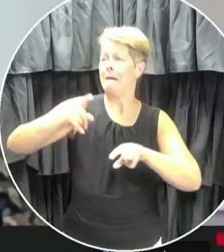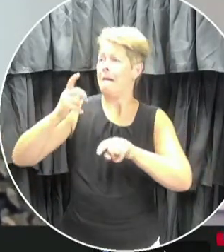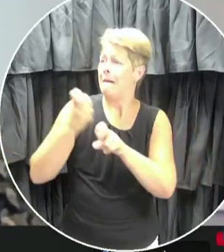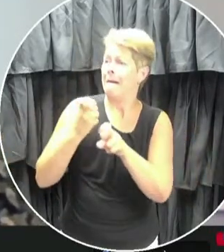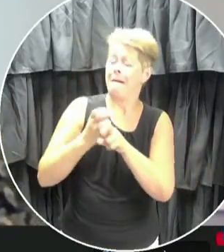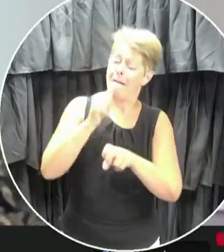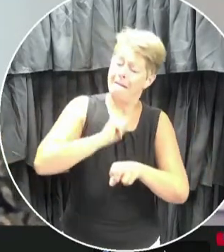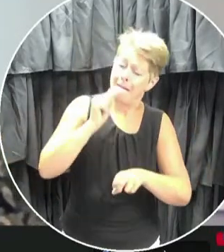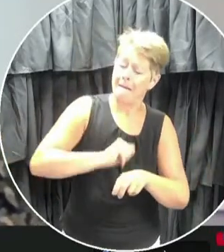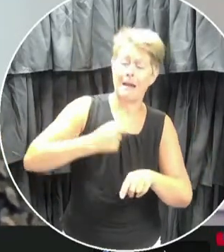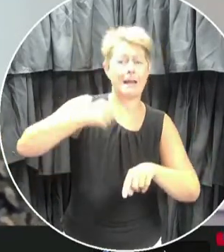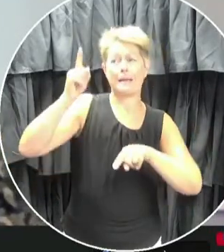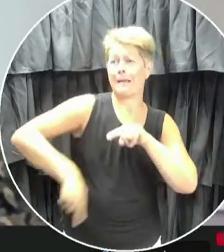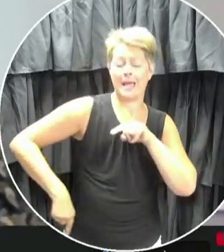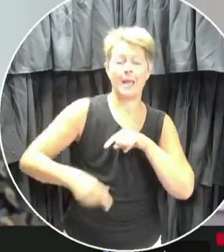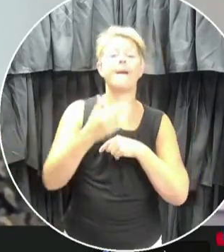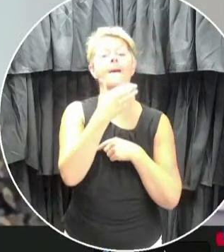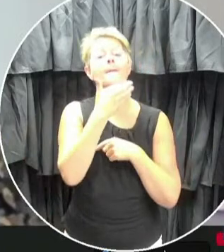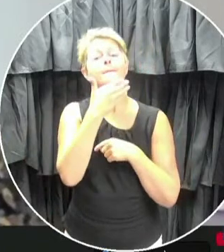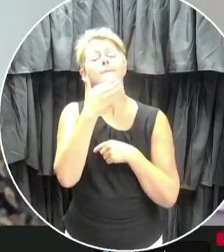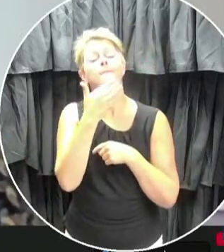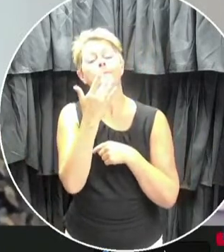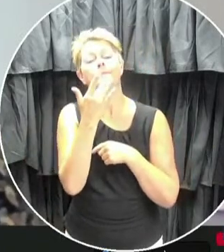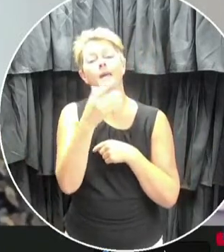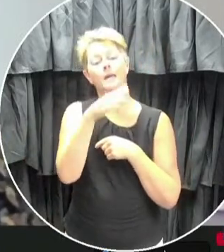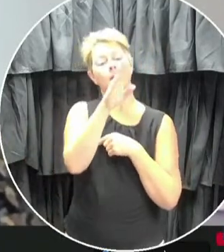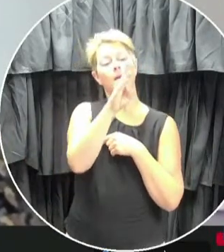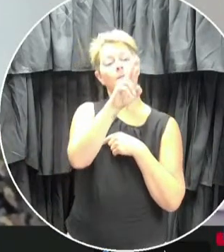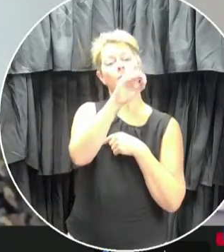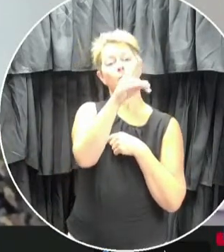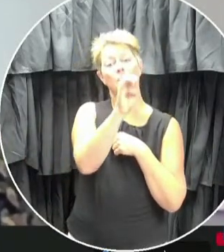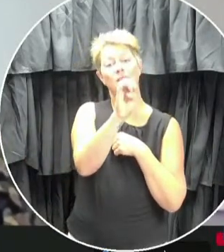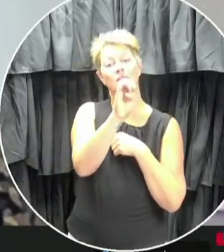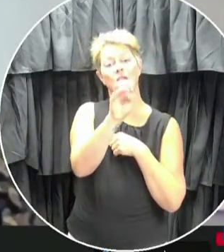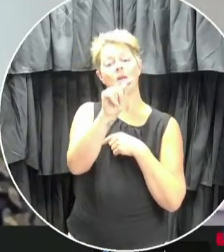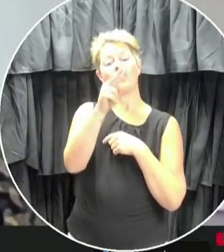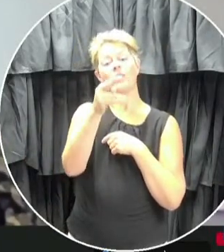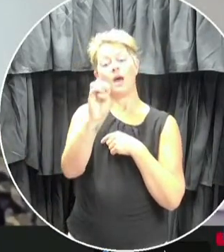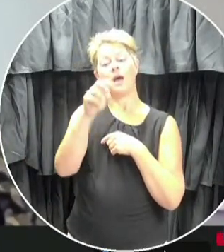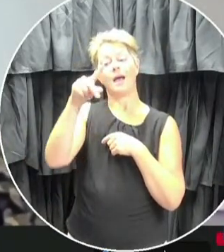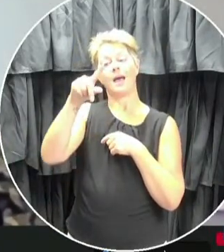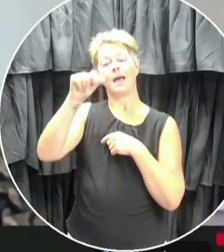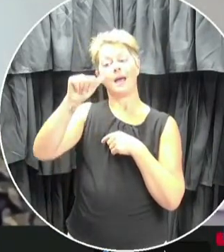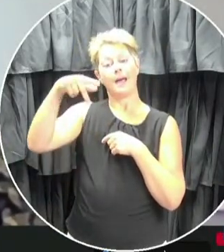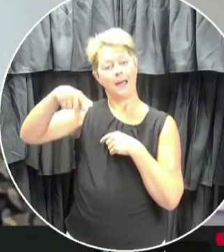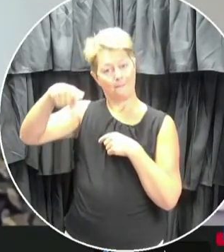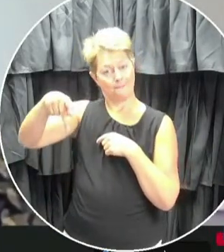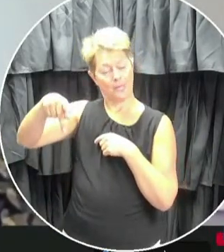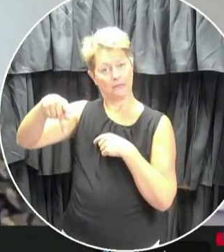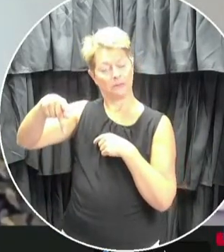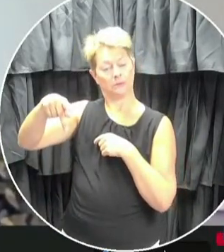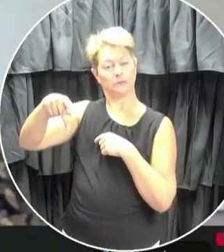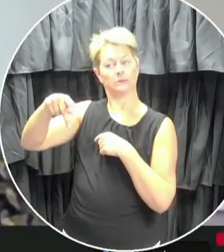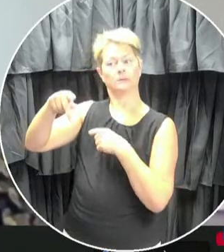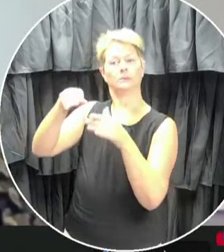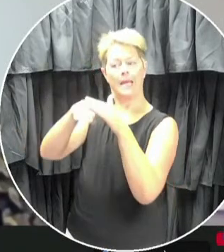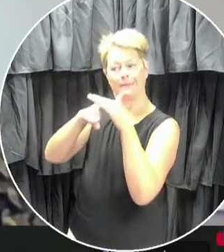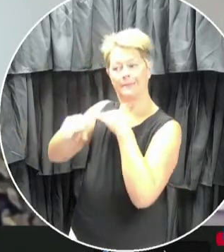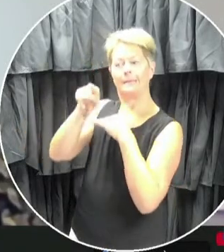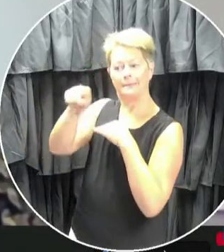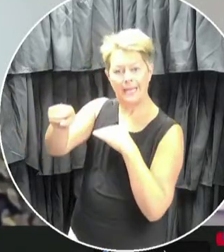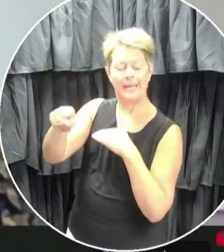you to visit BridgetheGap.ca to access a wide range of locally available confidential